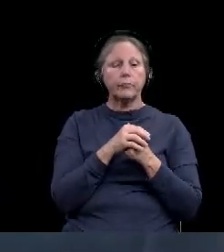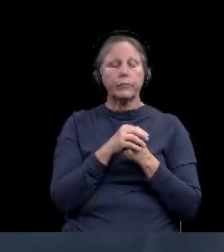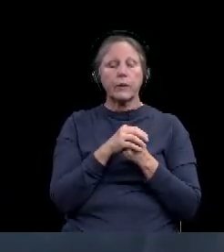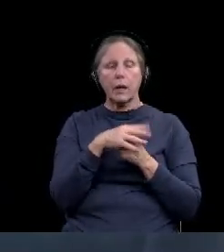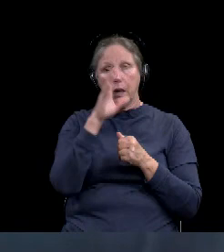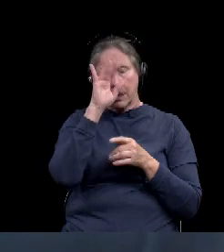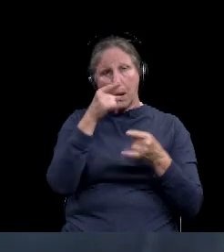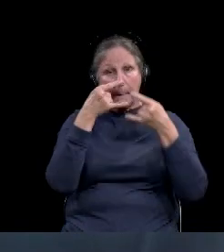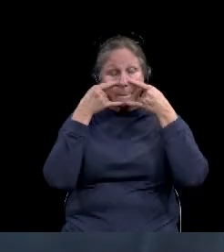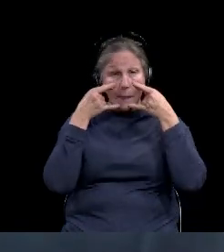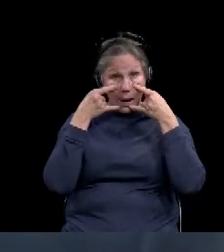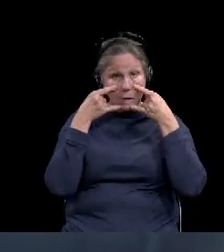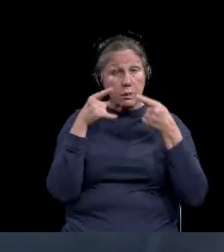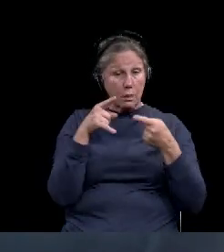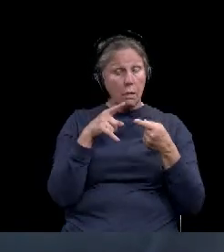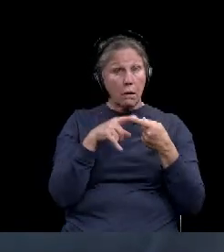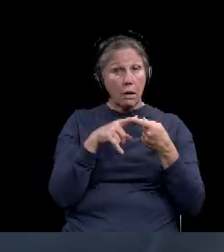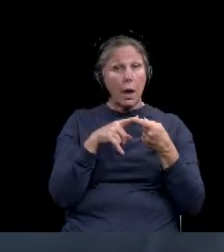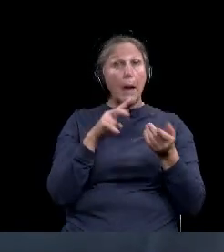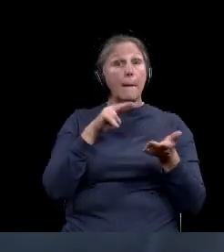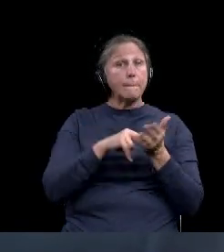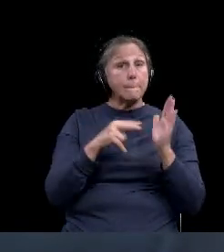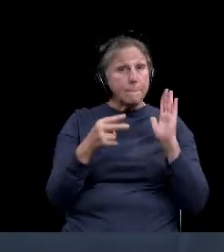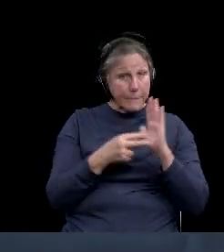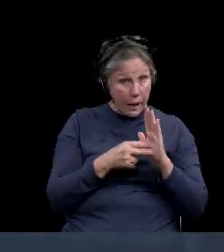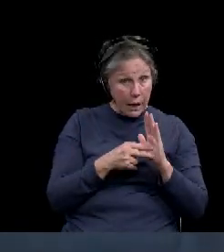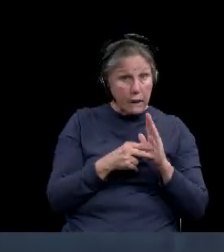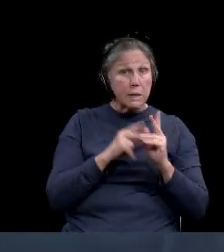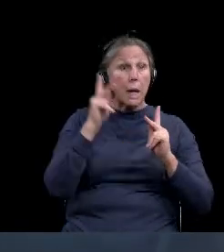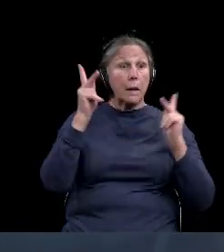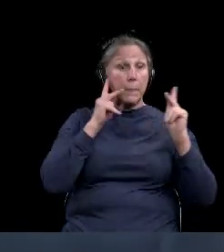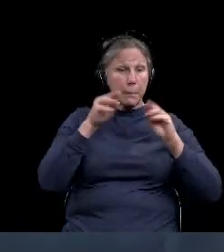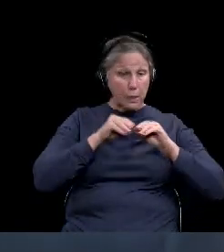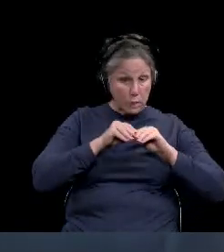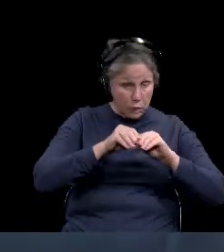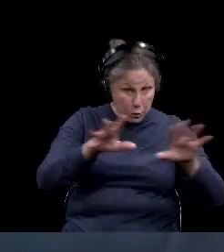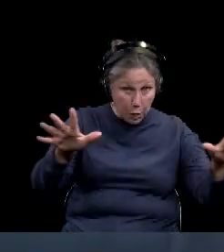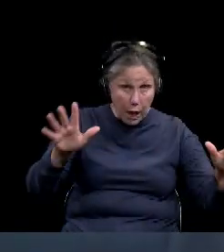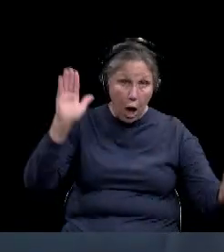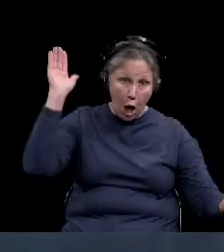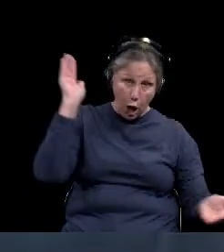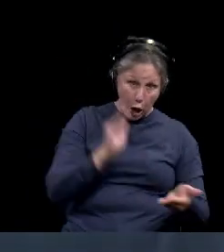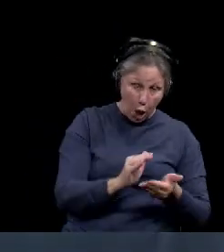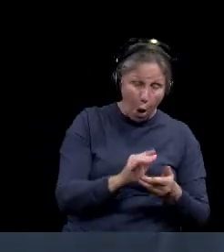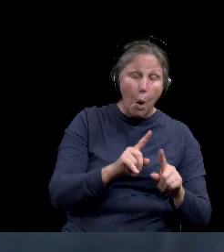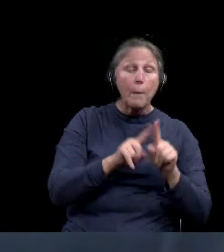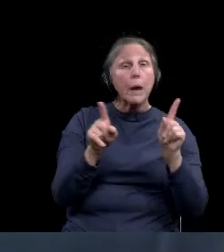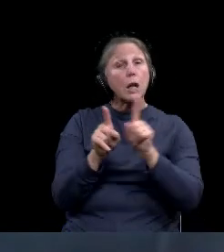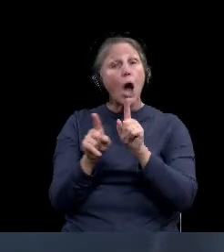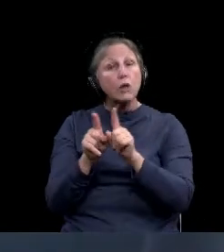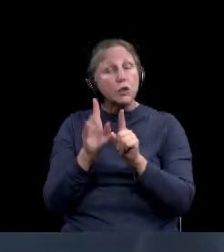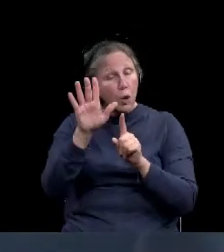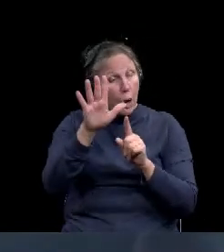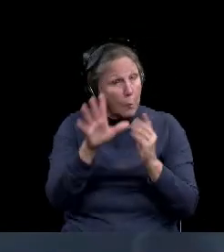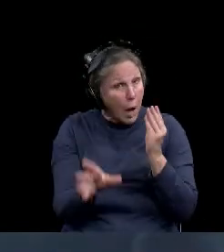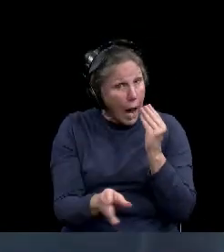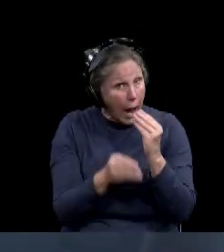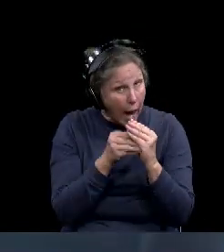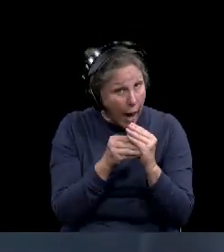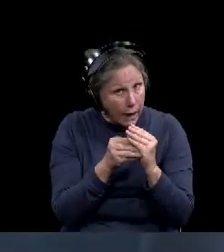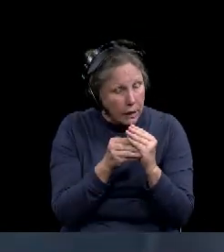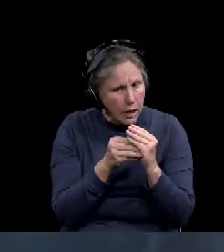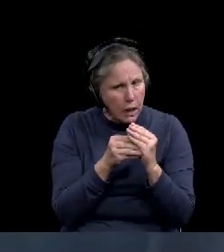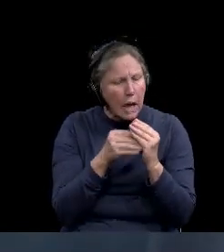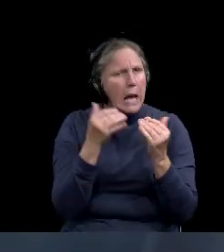know that masking not only, uh, decreases the number of coronavirus cases, but, uh, just to just want to add that we were